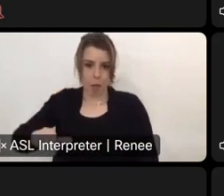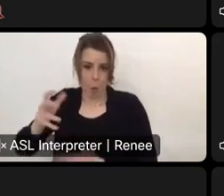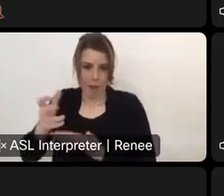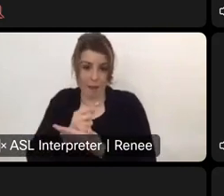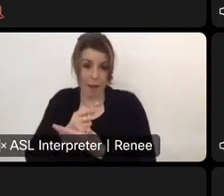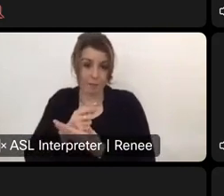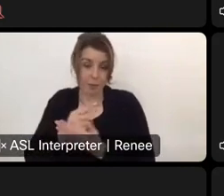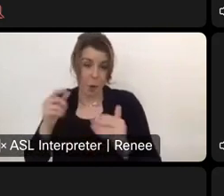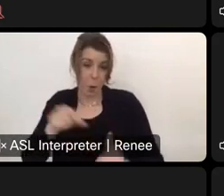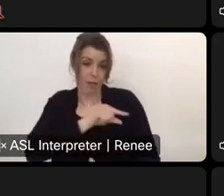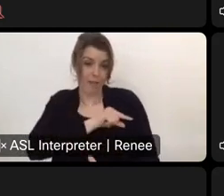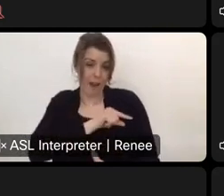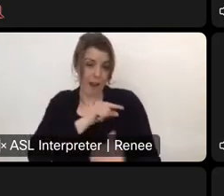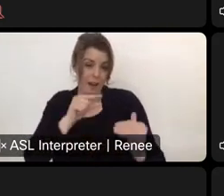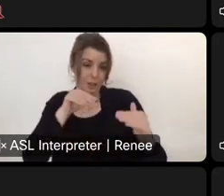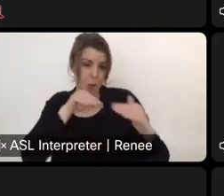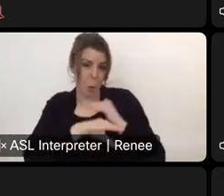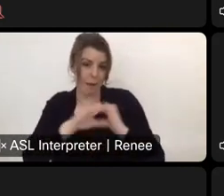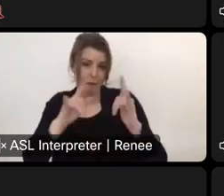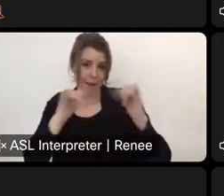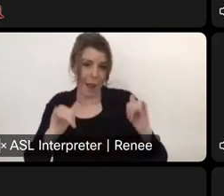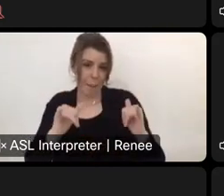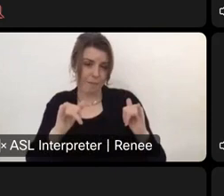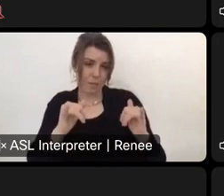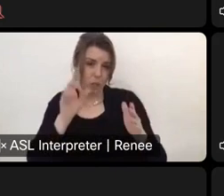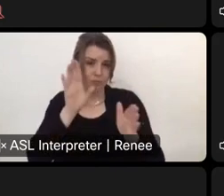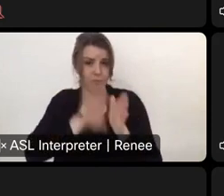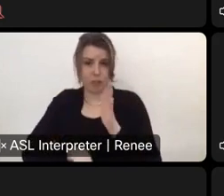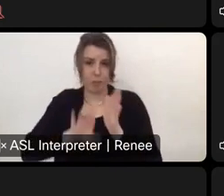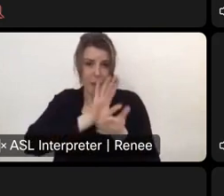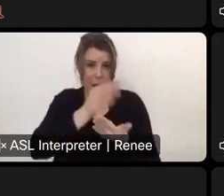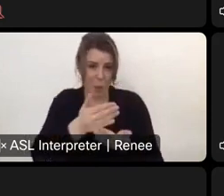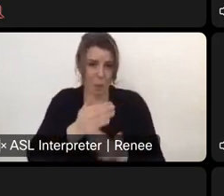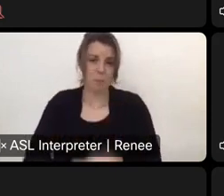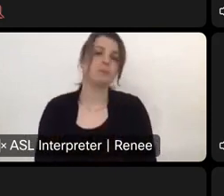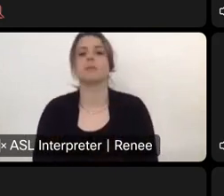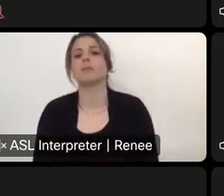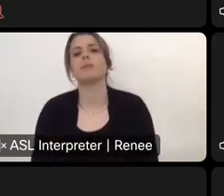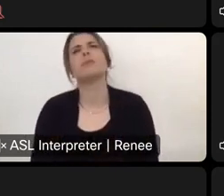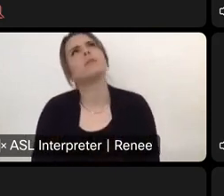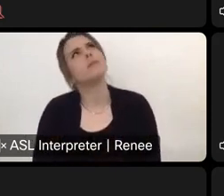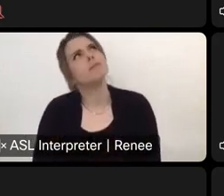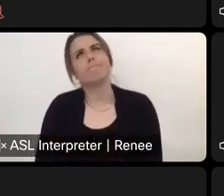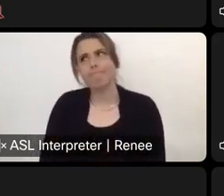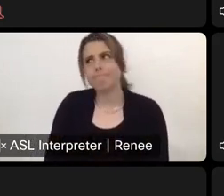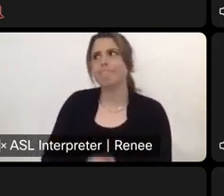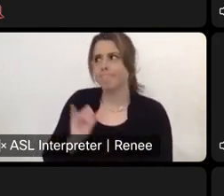that's a good recommendation. Um, I'm not sure how we would do that, but, um,